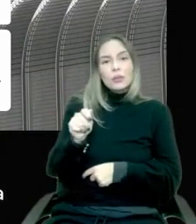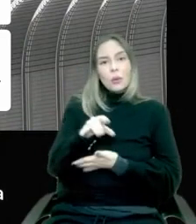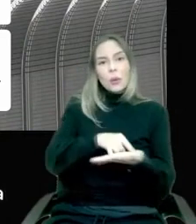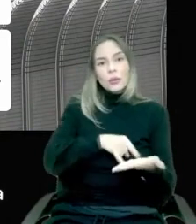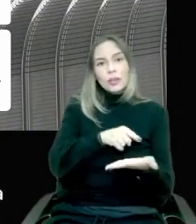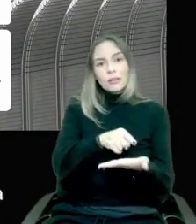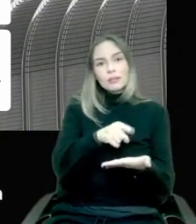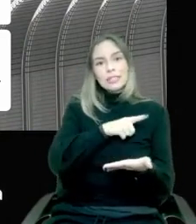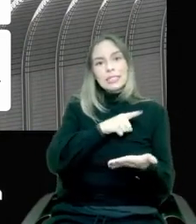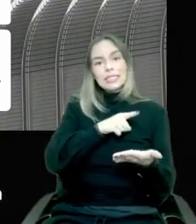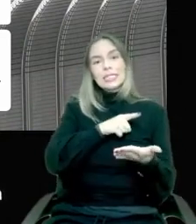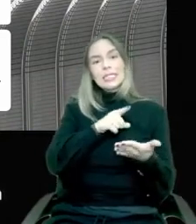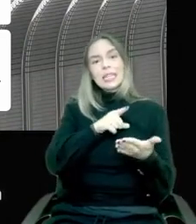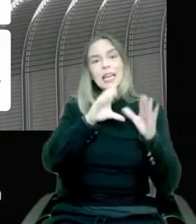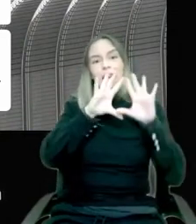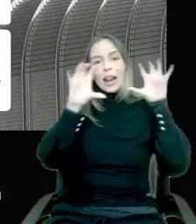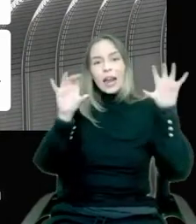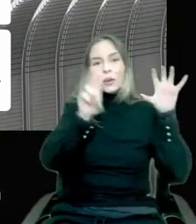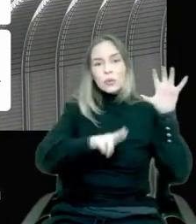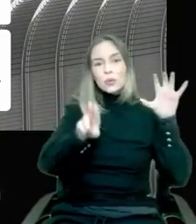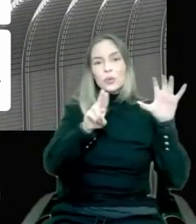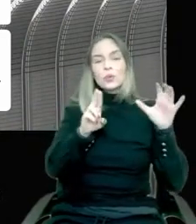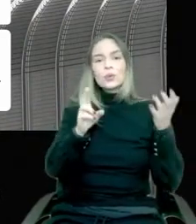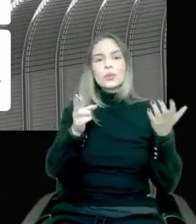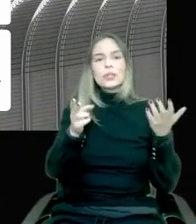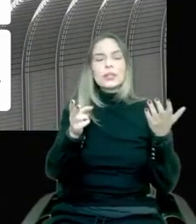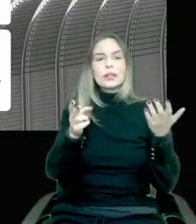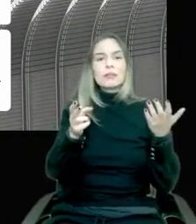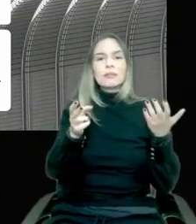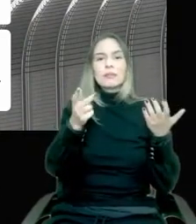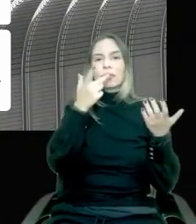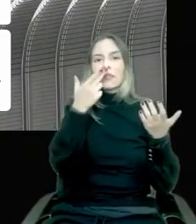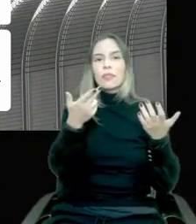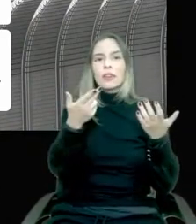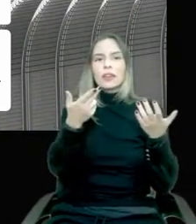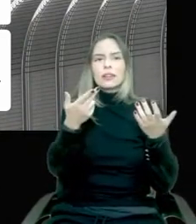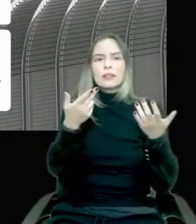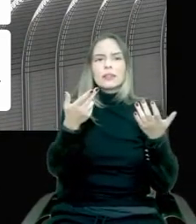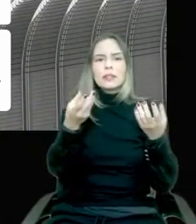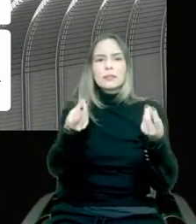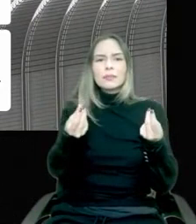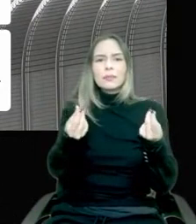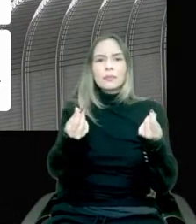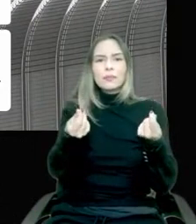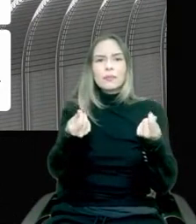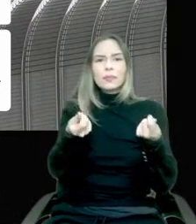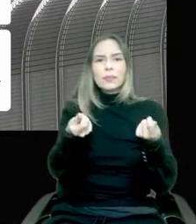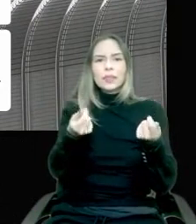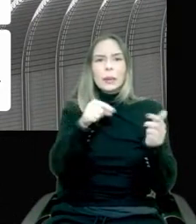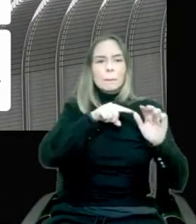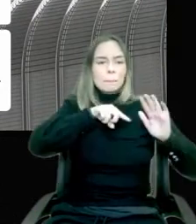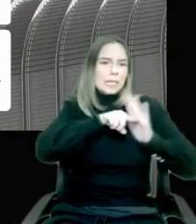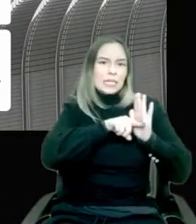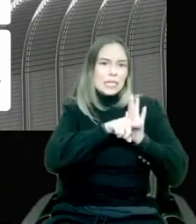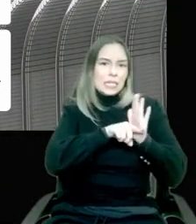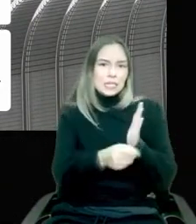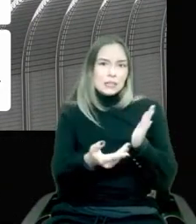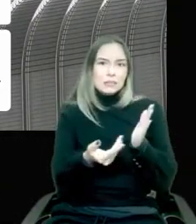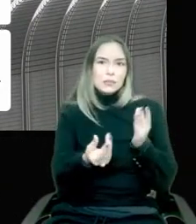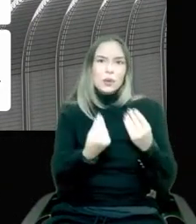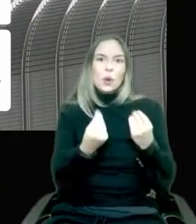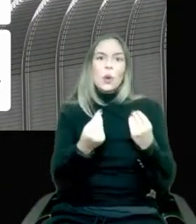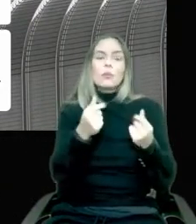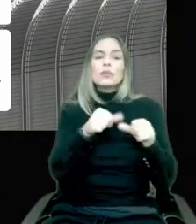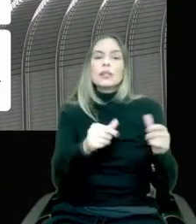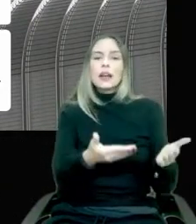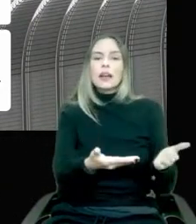clause or do an IP search. It all takes time, but if you find